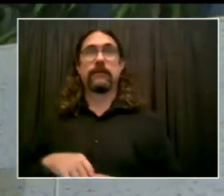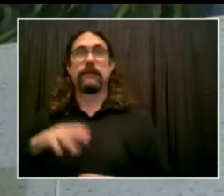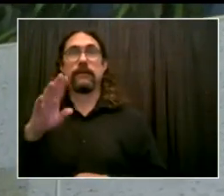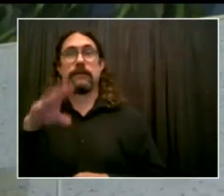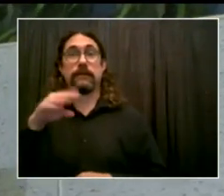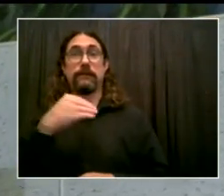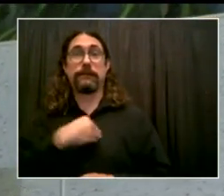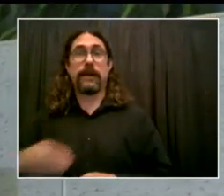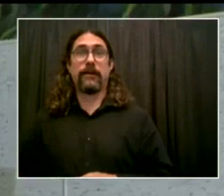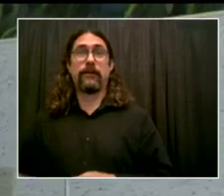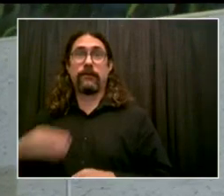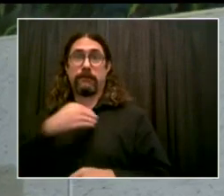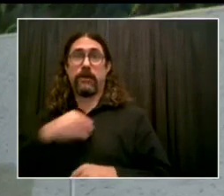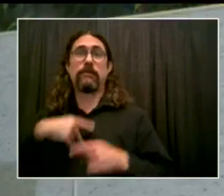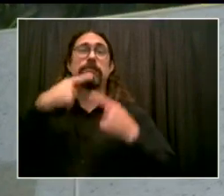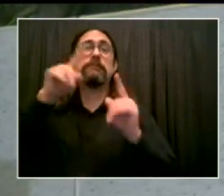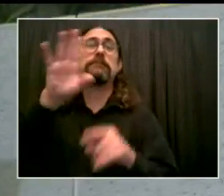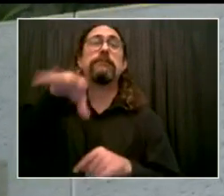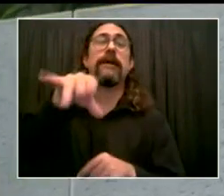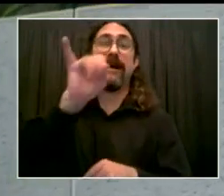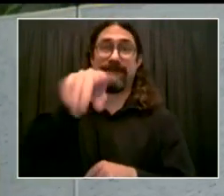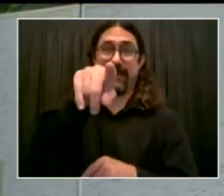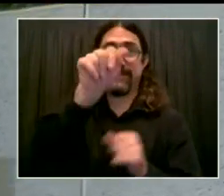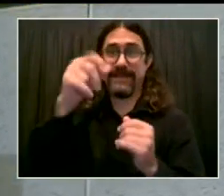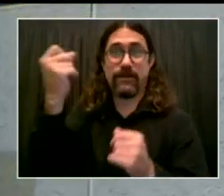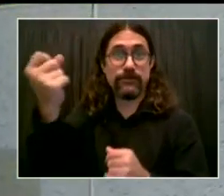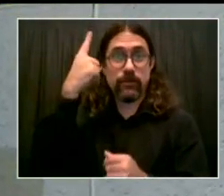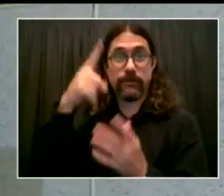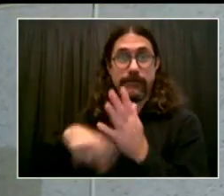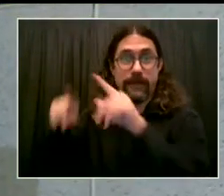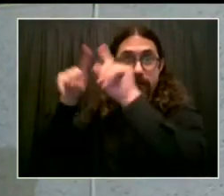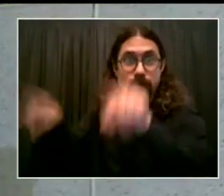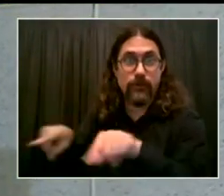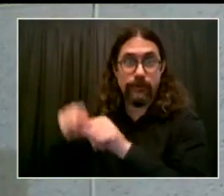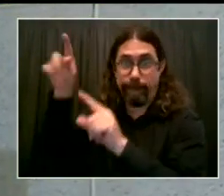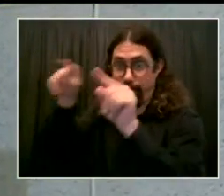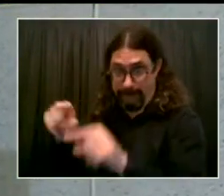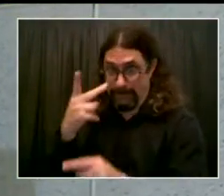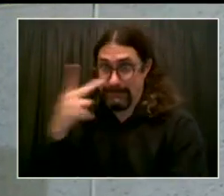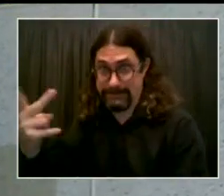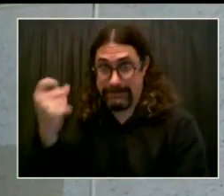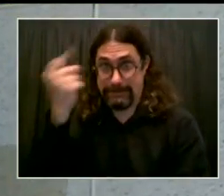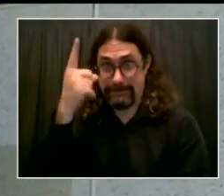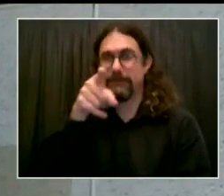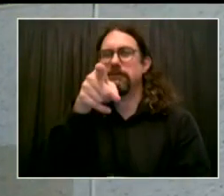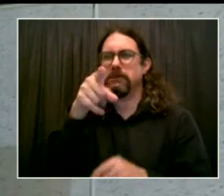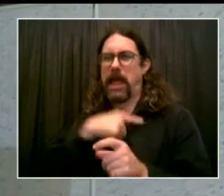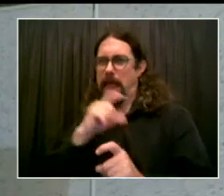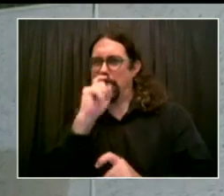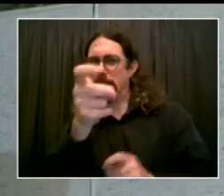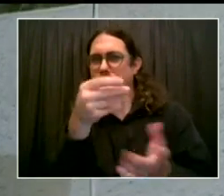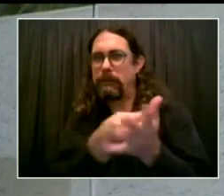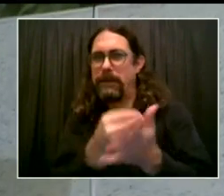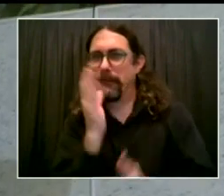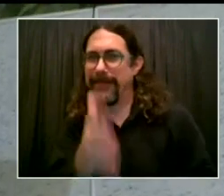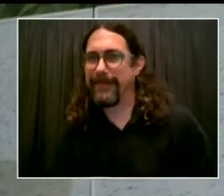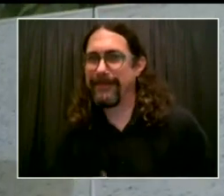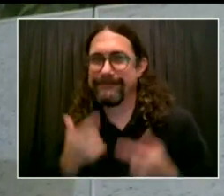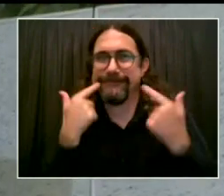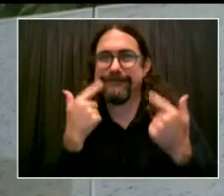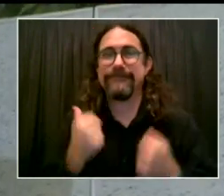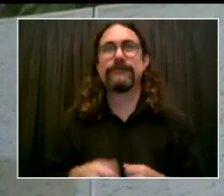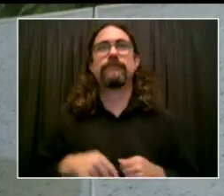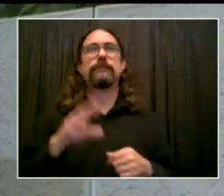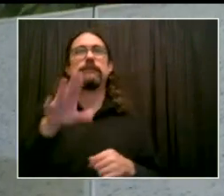on the board. So here is the $100 million that we had talked about, about an aquatic center, and we broke that down to the higher purpose, right? We talked